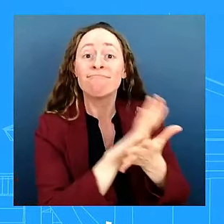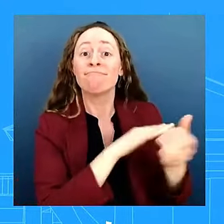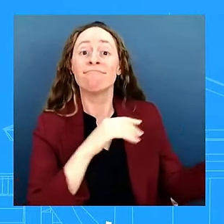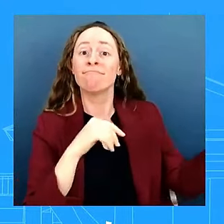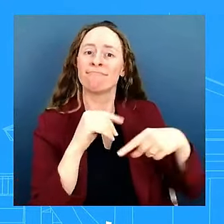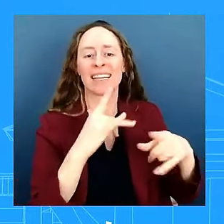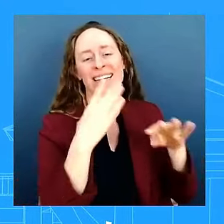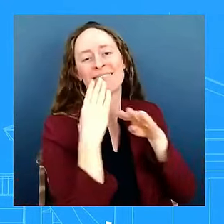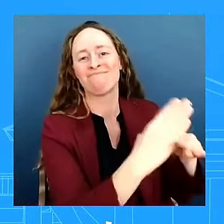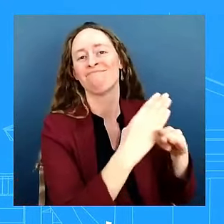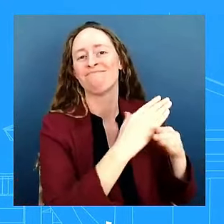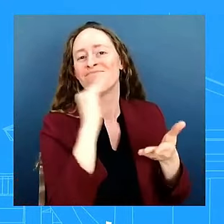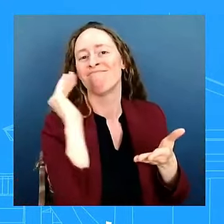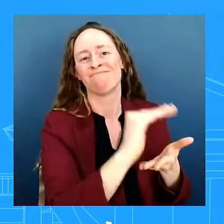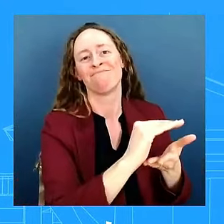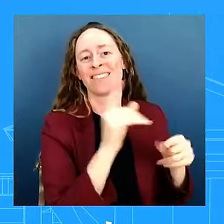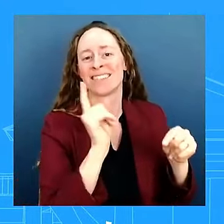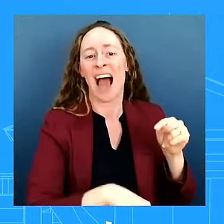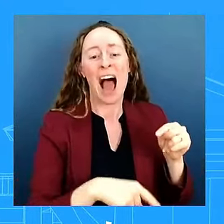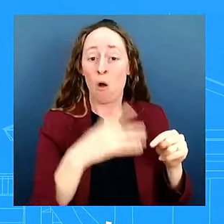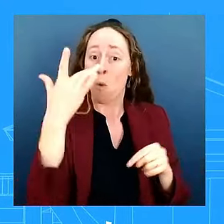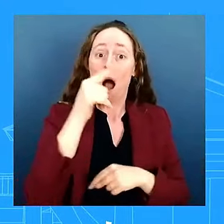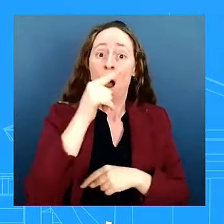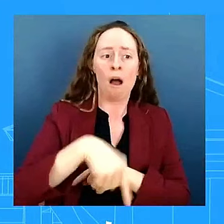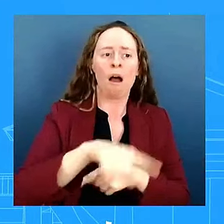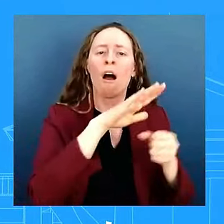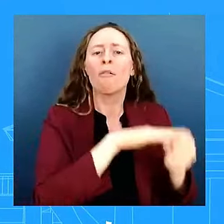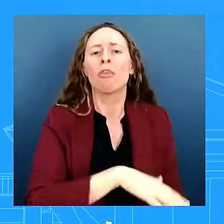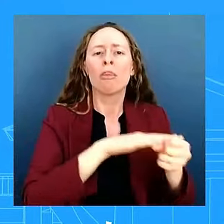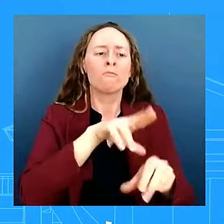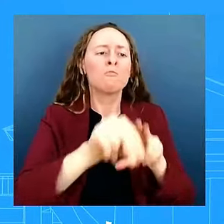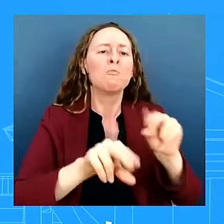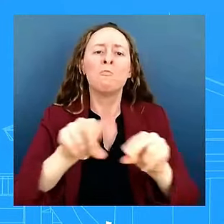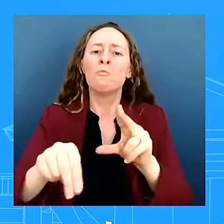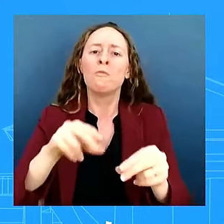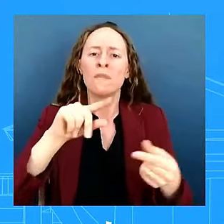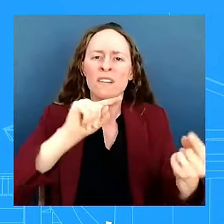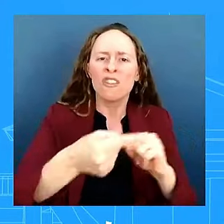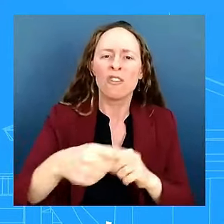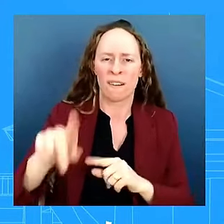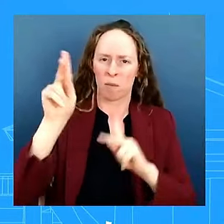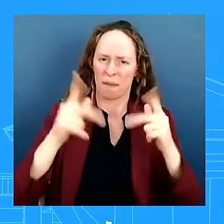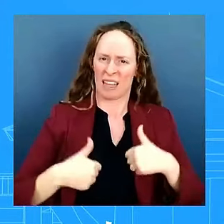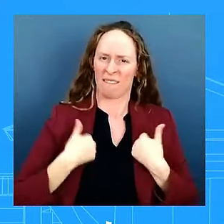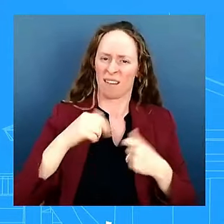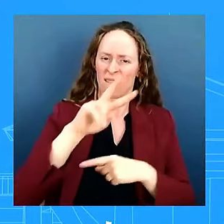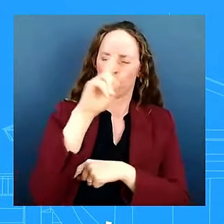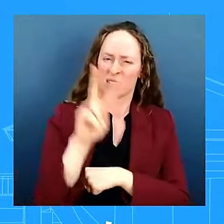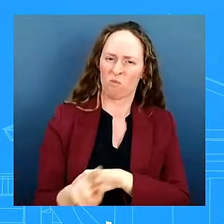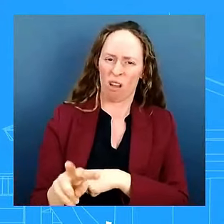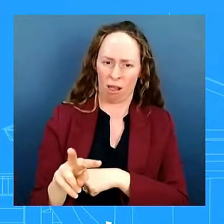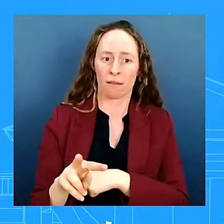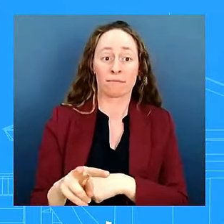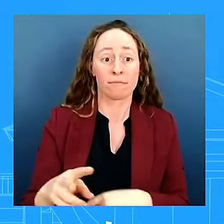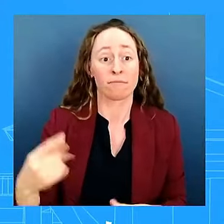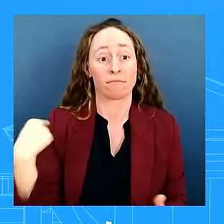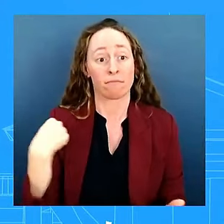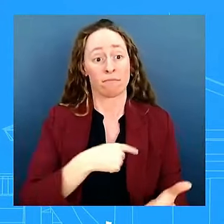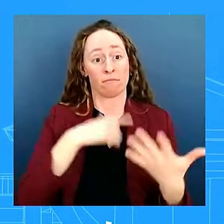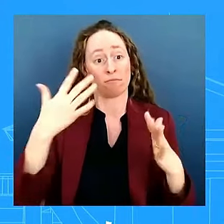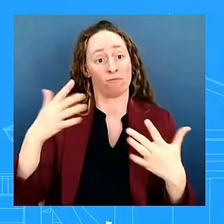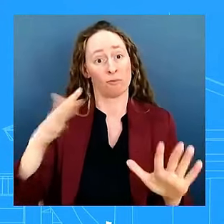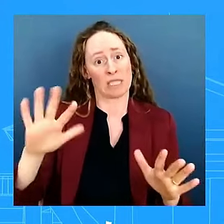acts of repression to date the u.s government has sanctioned over 140 current or former venezuelan